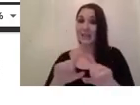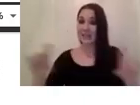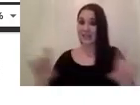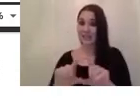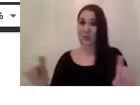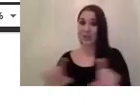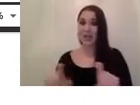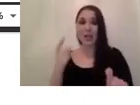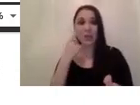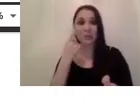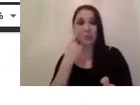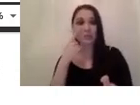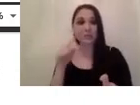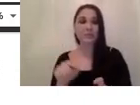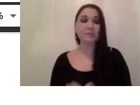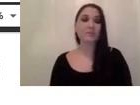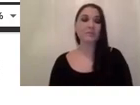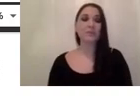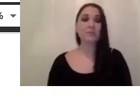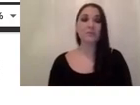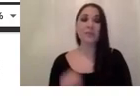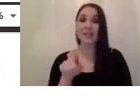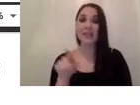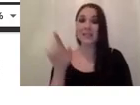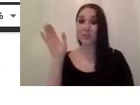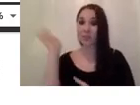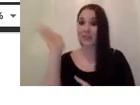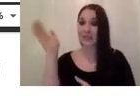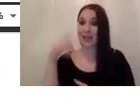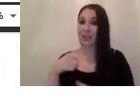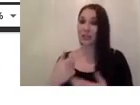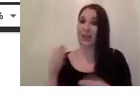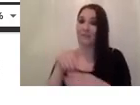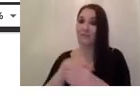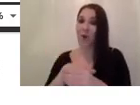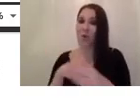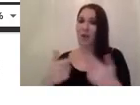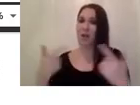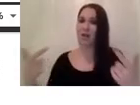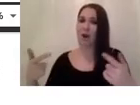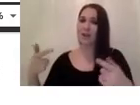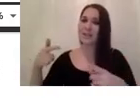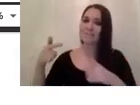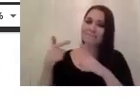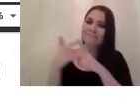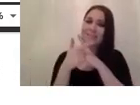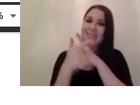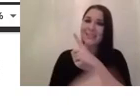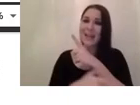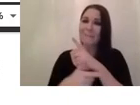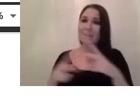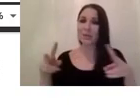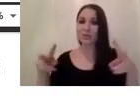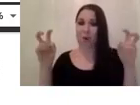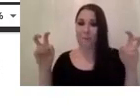this this uh presentation involves a lot of deep topics but i don't want to get so deep into them